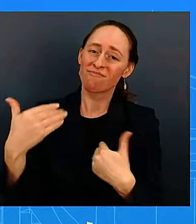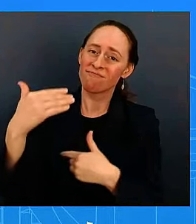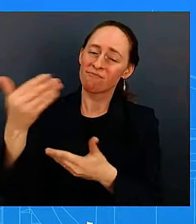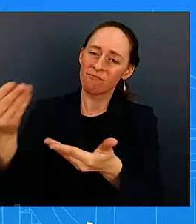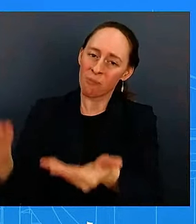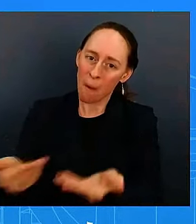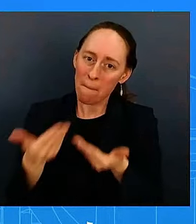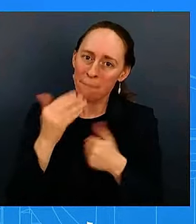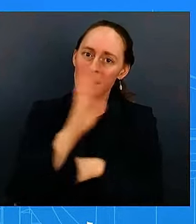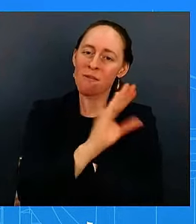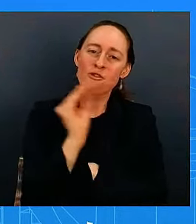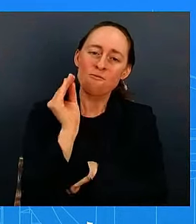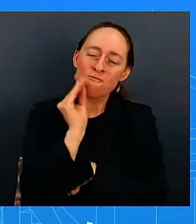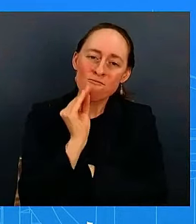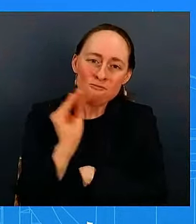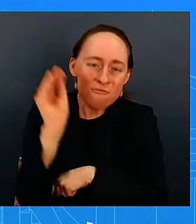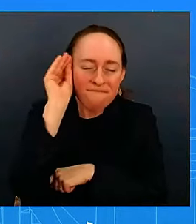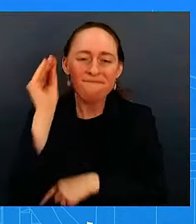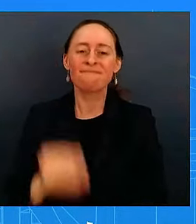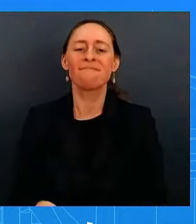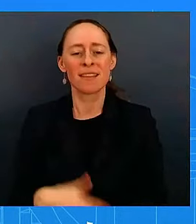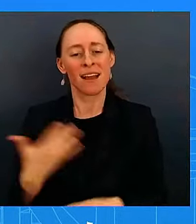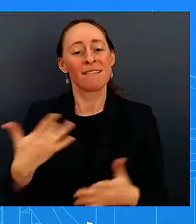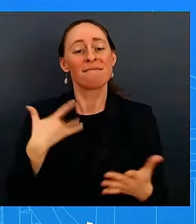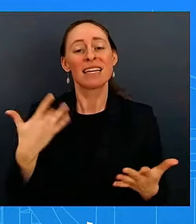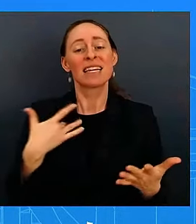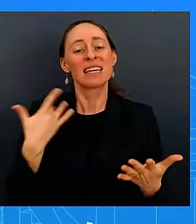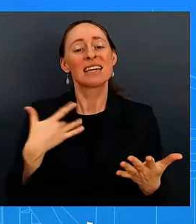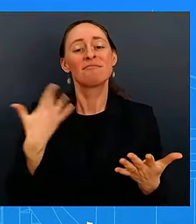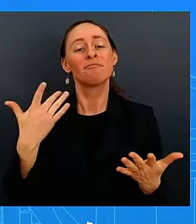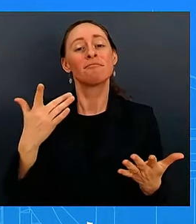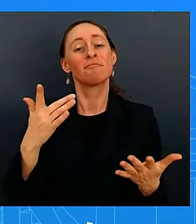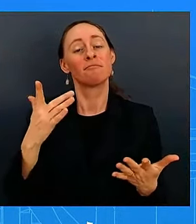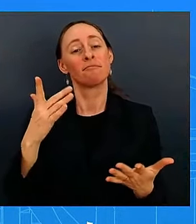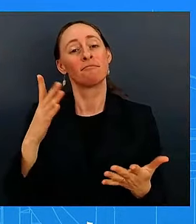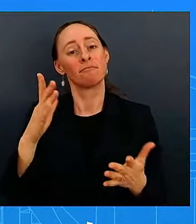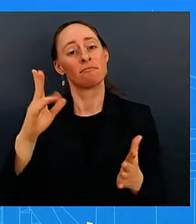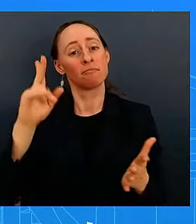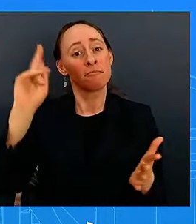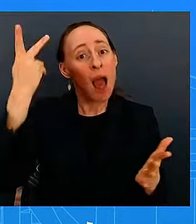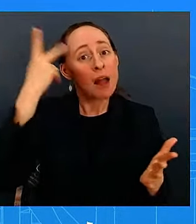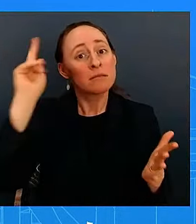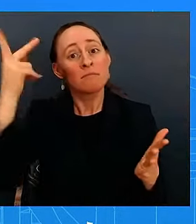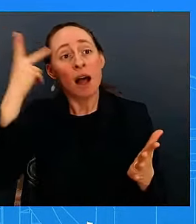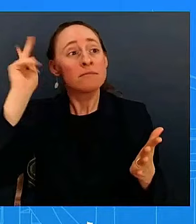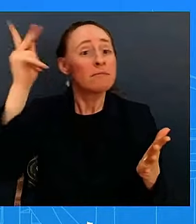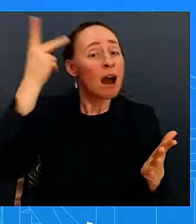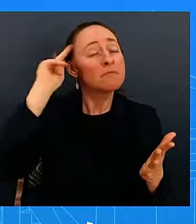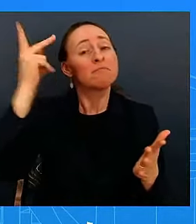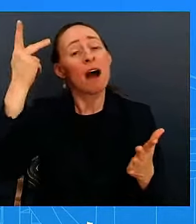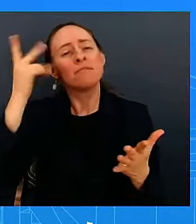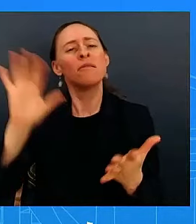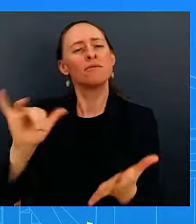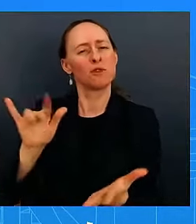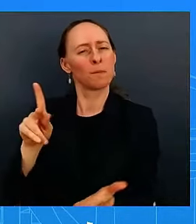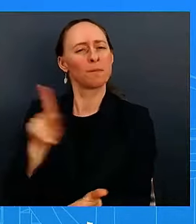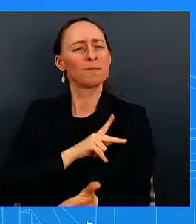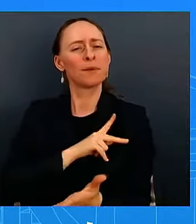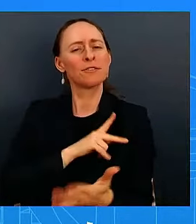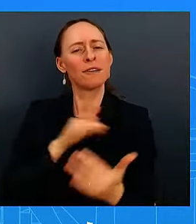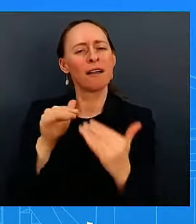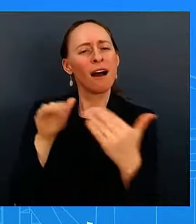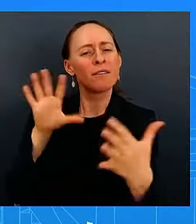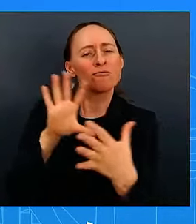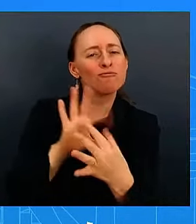he sees as personal politics is personal foreign policy is personal but we do believe there is going to be plenty of opportunities for press to have access